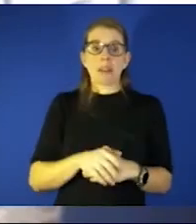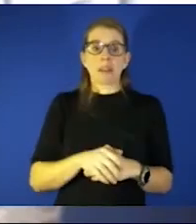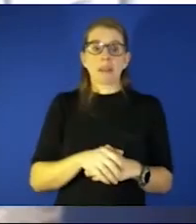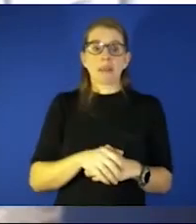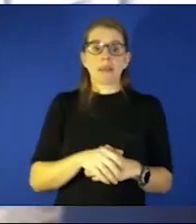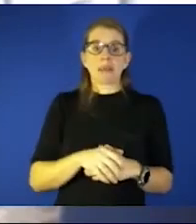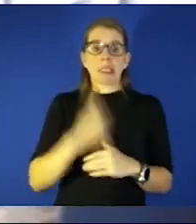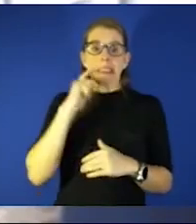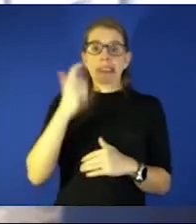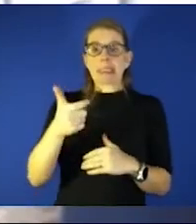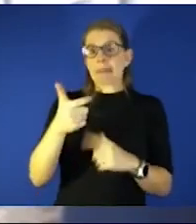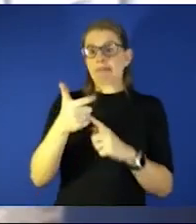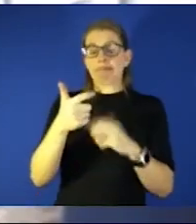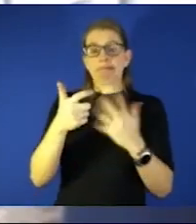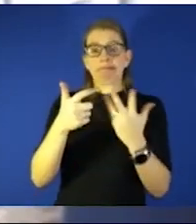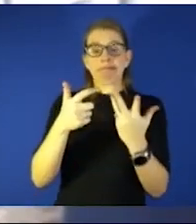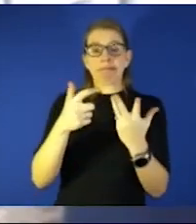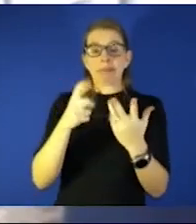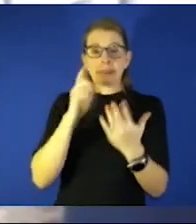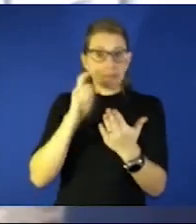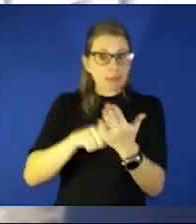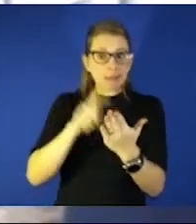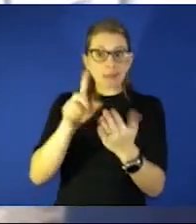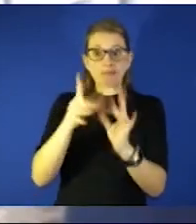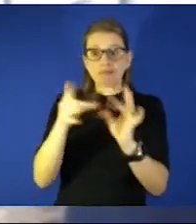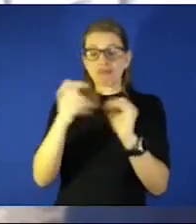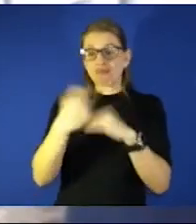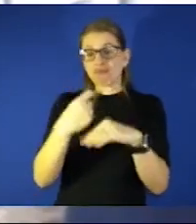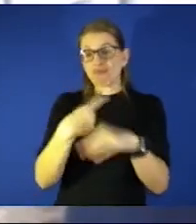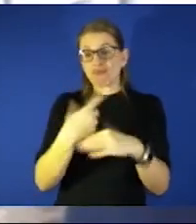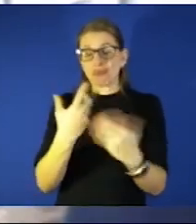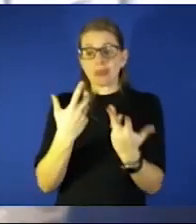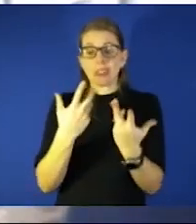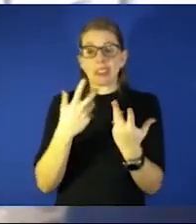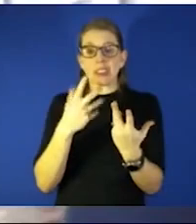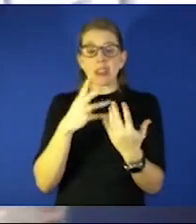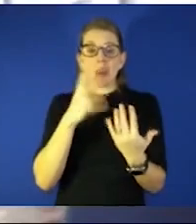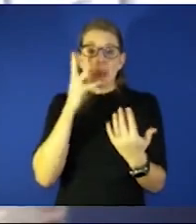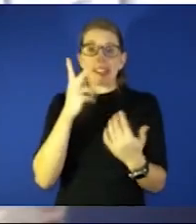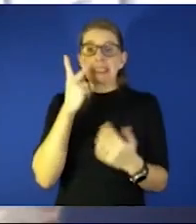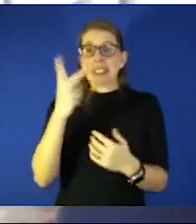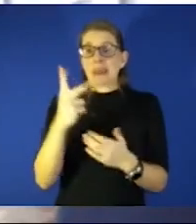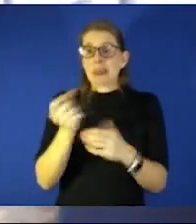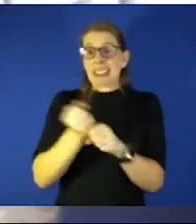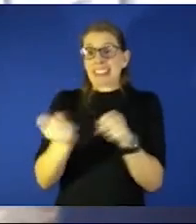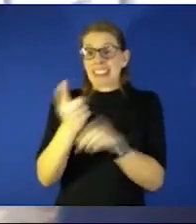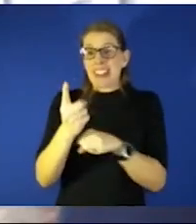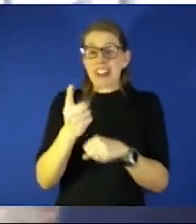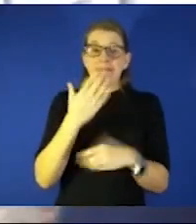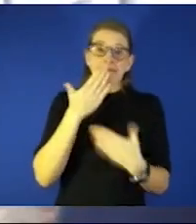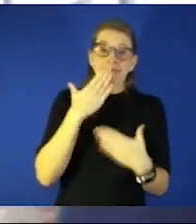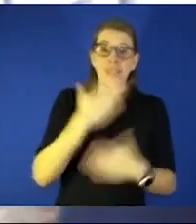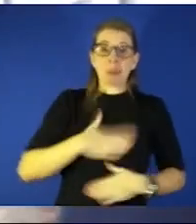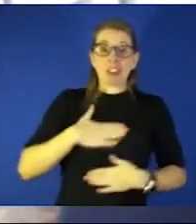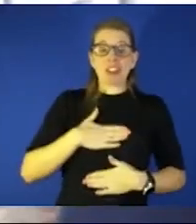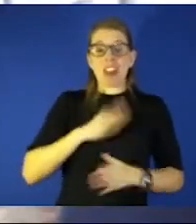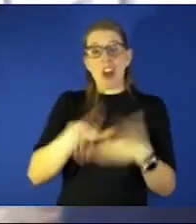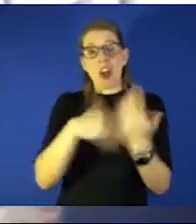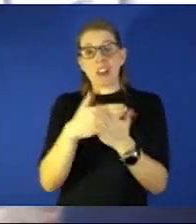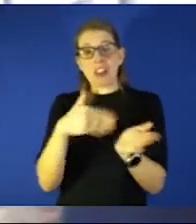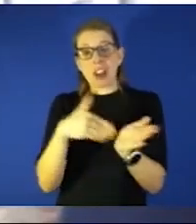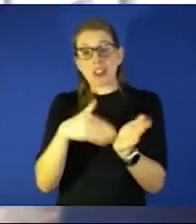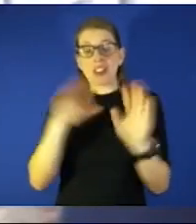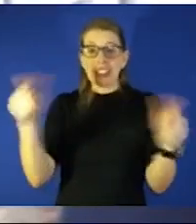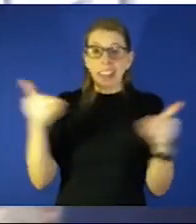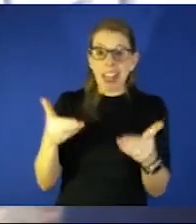and and good to see you guys and thanks for all you do we we appreciate all of our doctors and our guests and you and dr hawkinson and we just